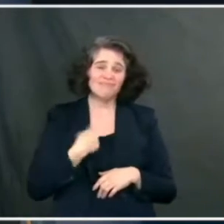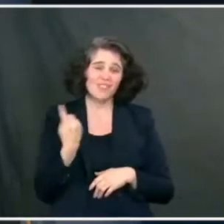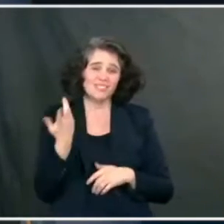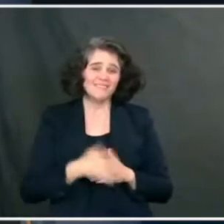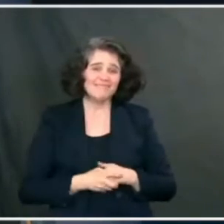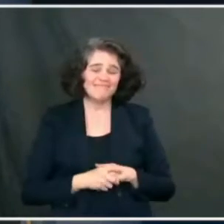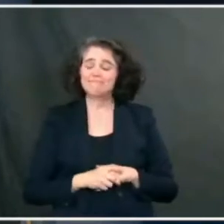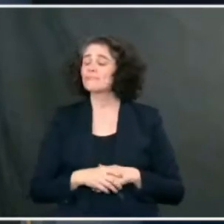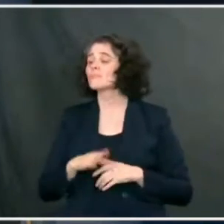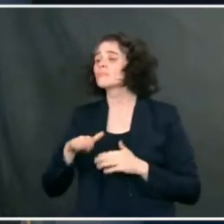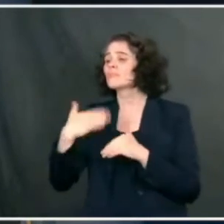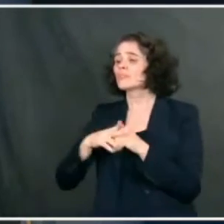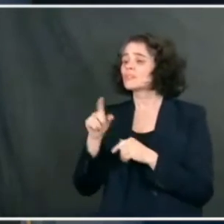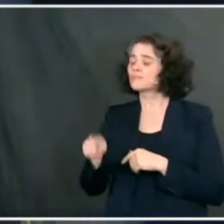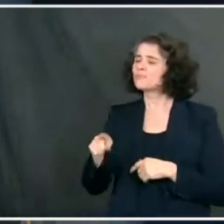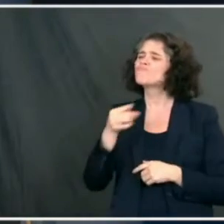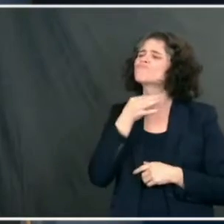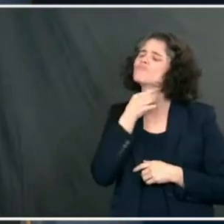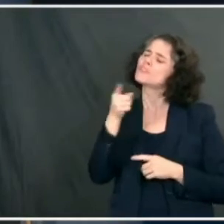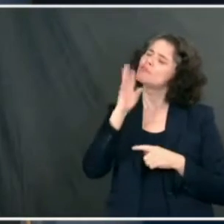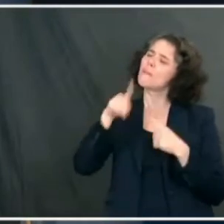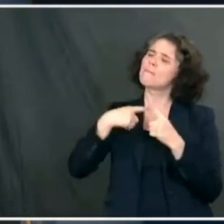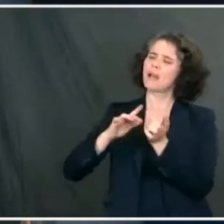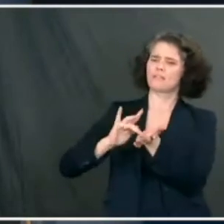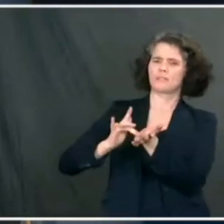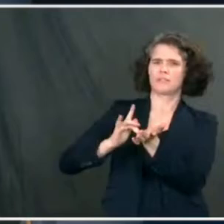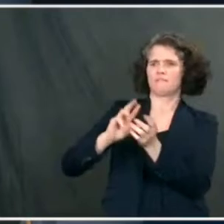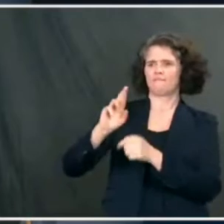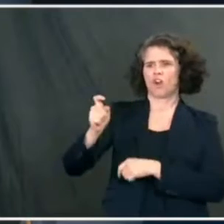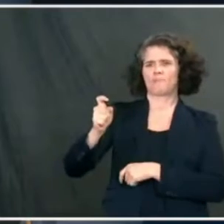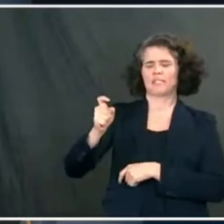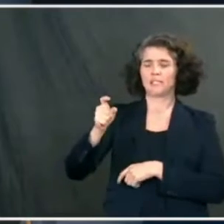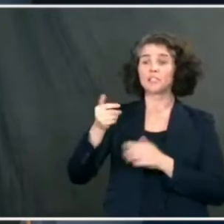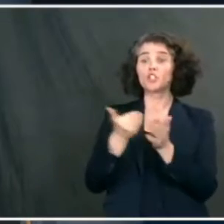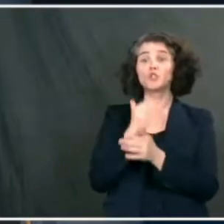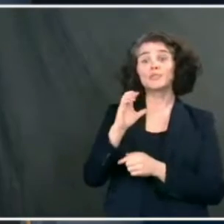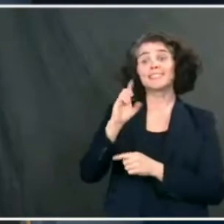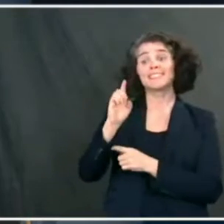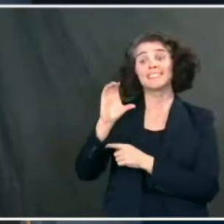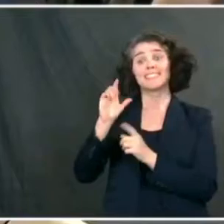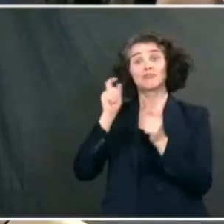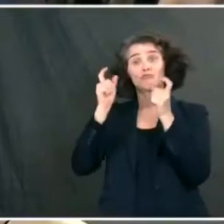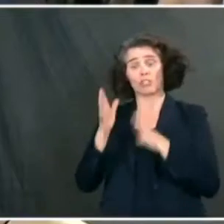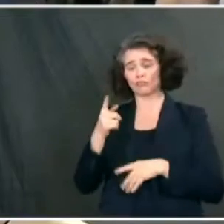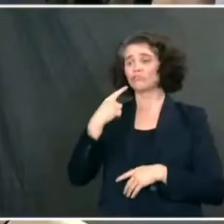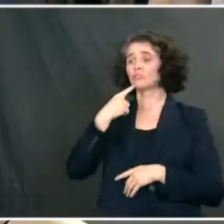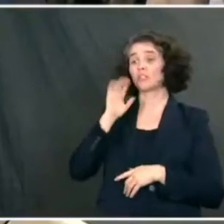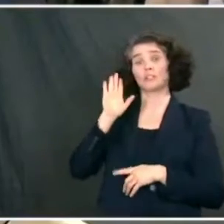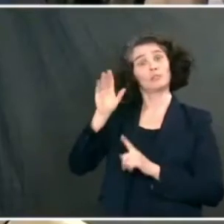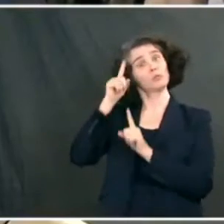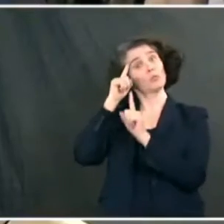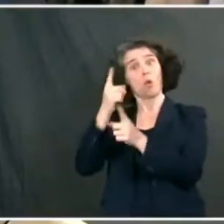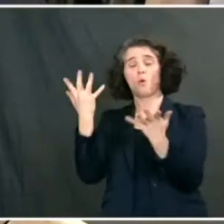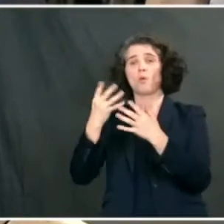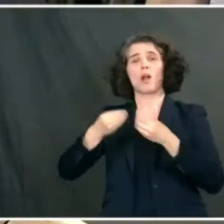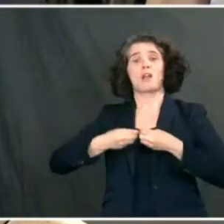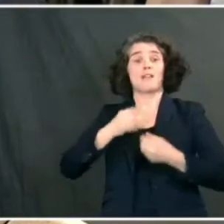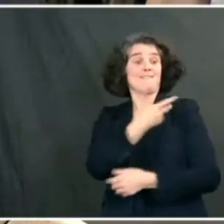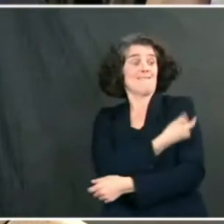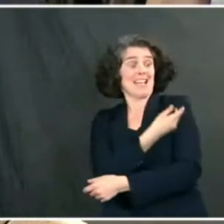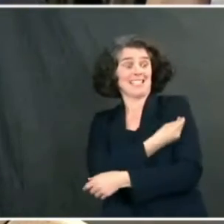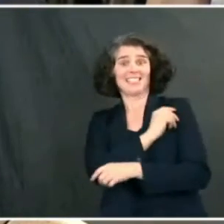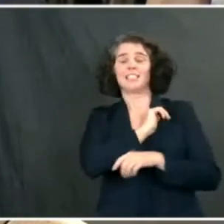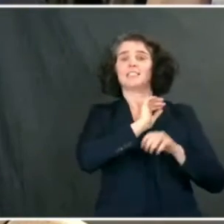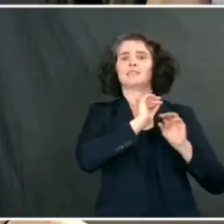You mentioned pharmacies. The new CDC director said today that the goal of getting vaccinations into pharmacies by the end of